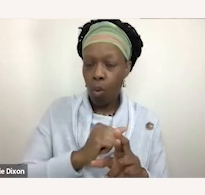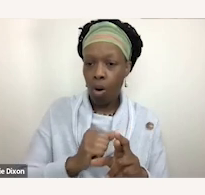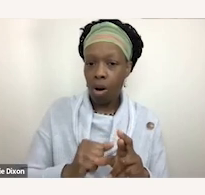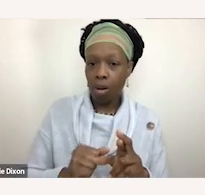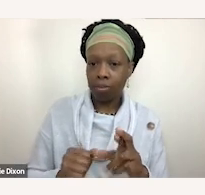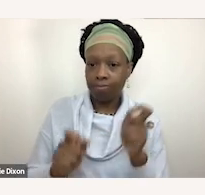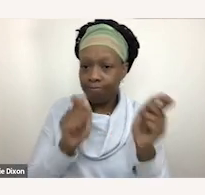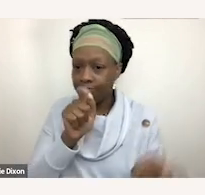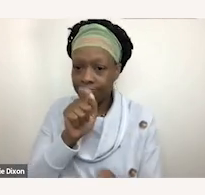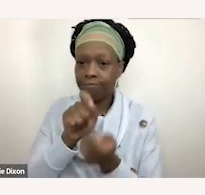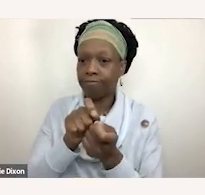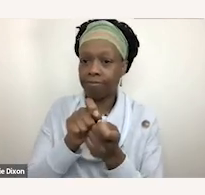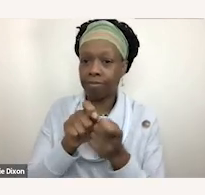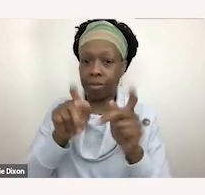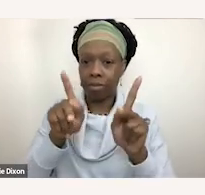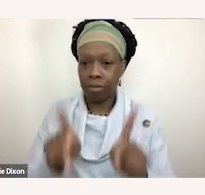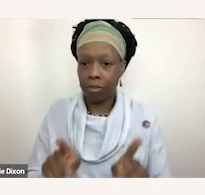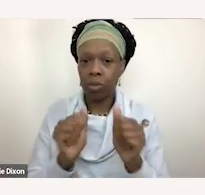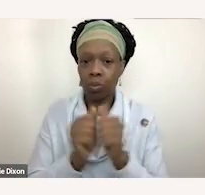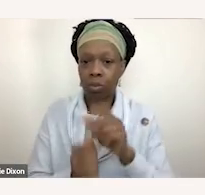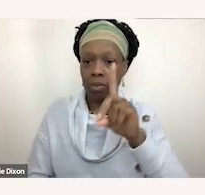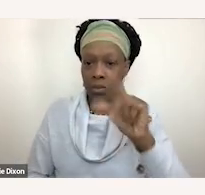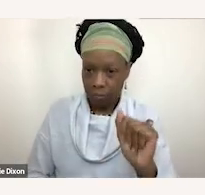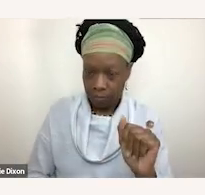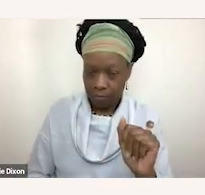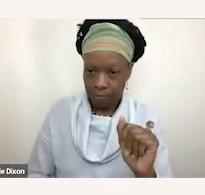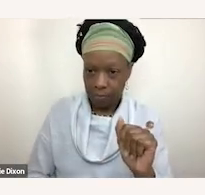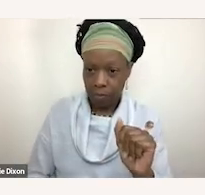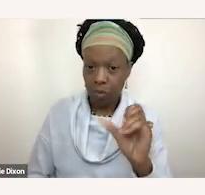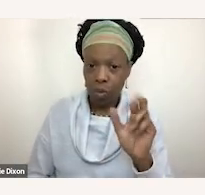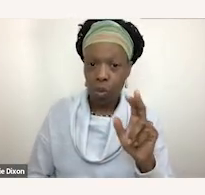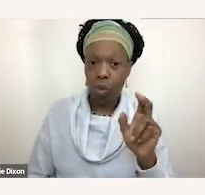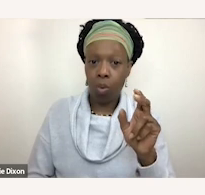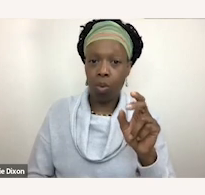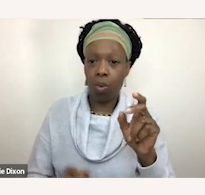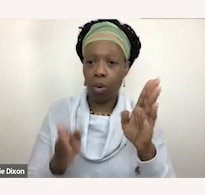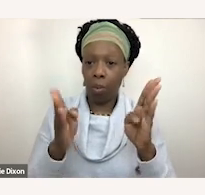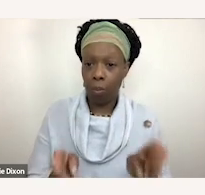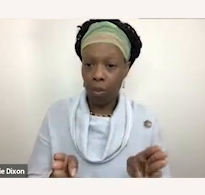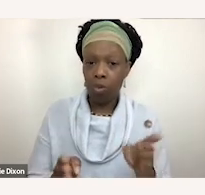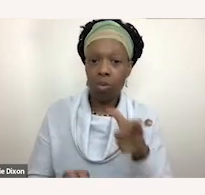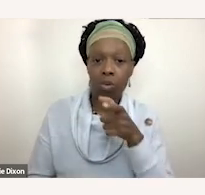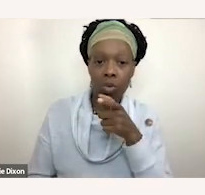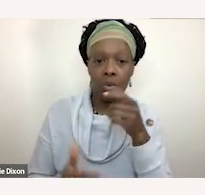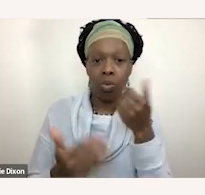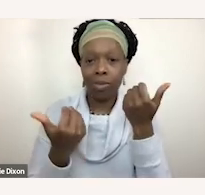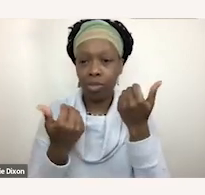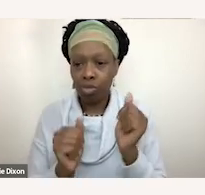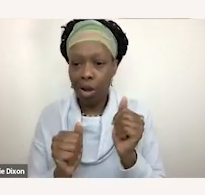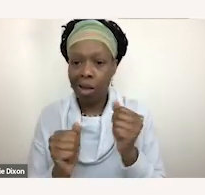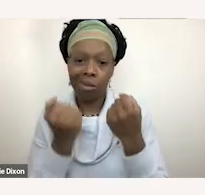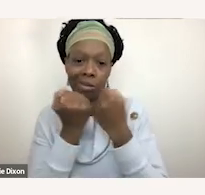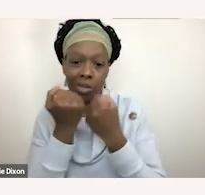against individuals with disabilities or those who are attempting to aid people with